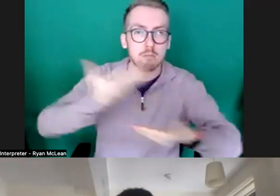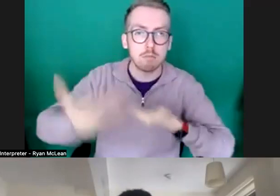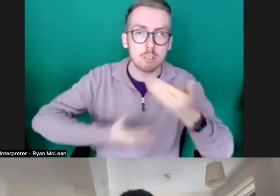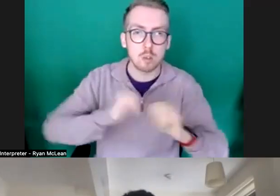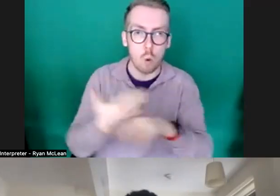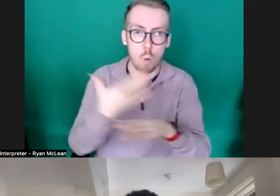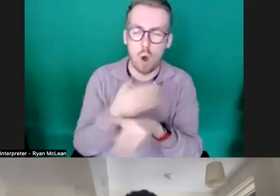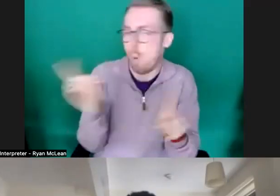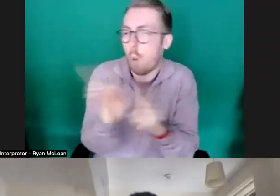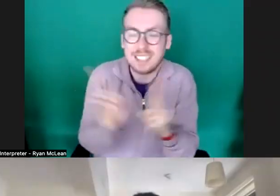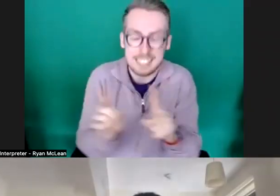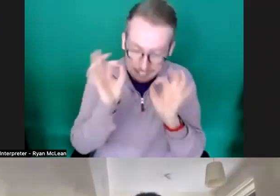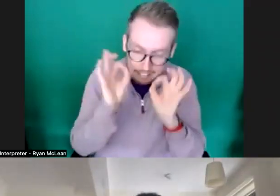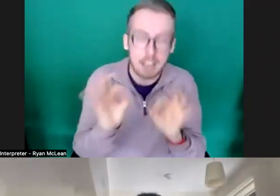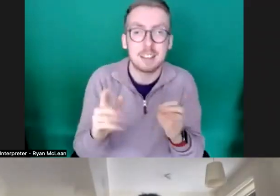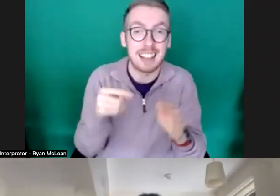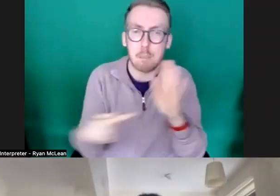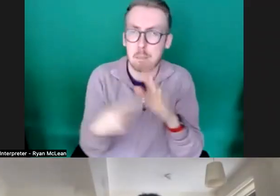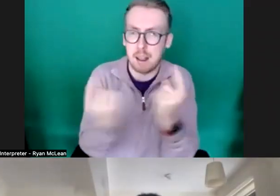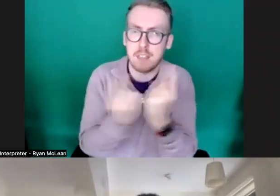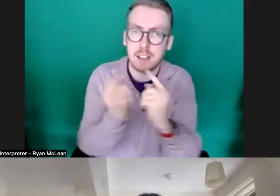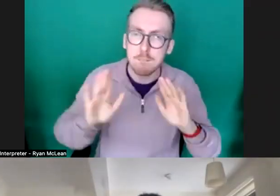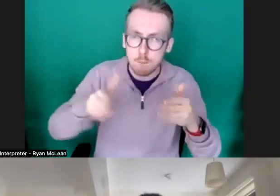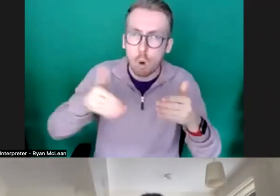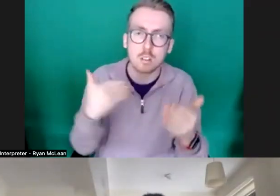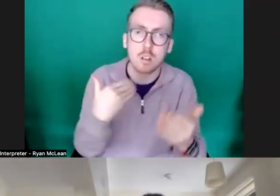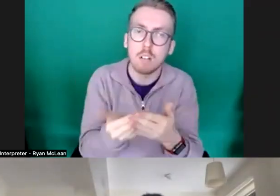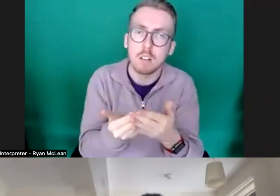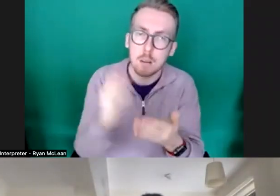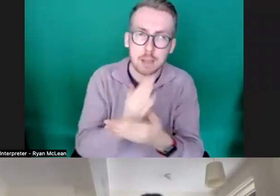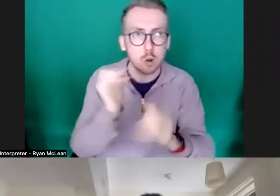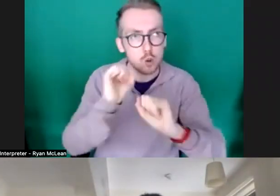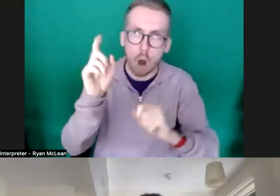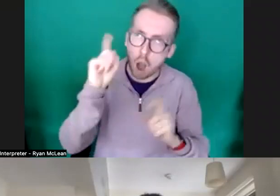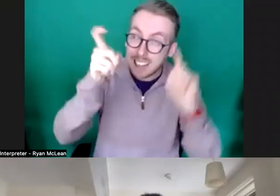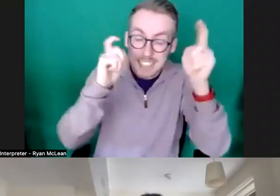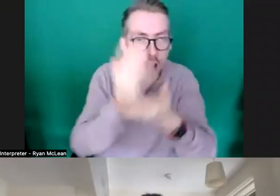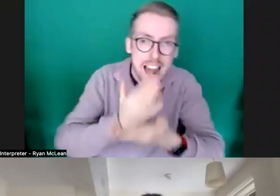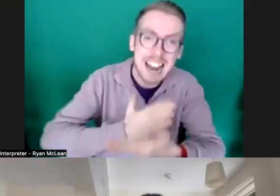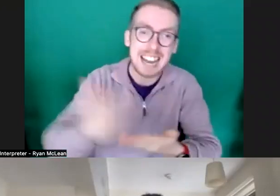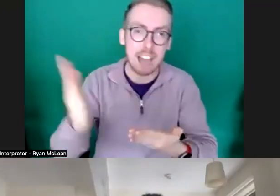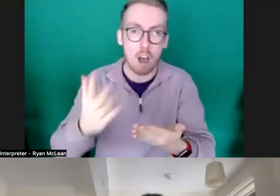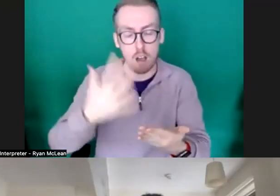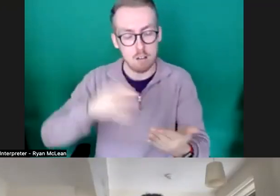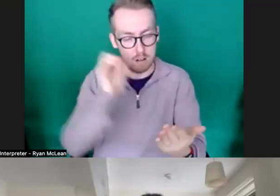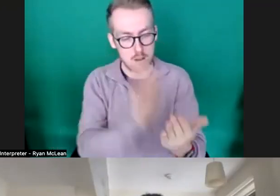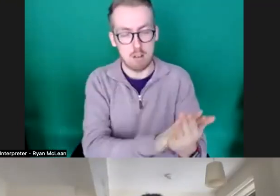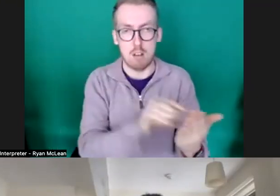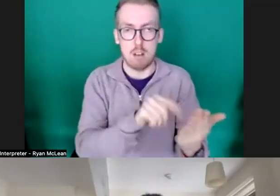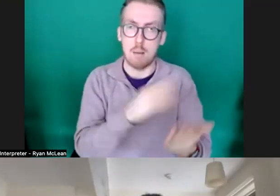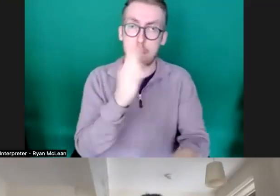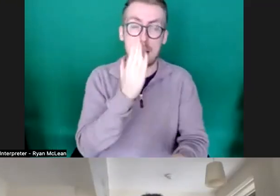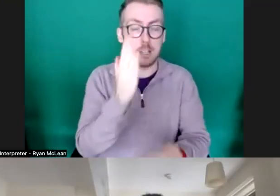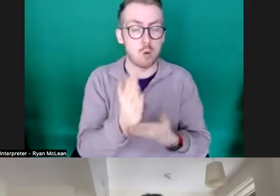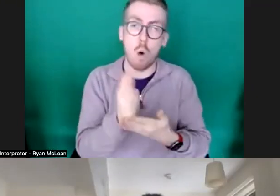so i think that's the main thing to kind of focus on is just trying to articulate your idea as clearly as possible and the